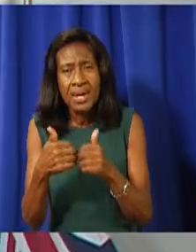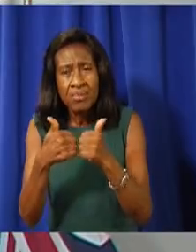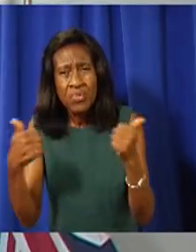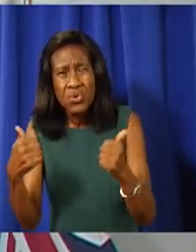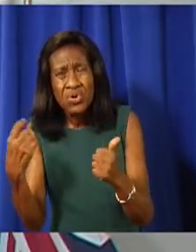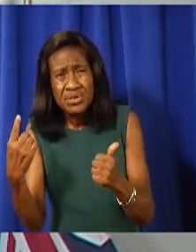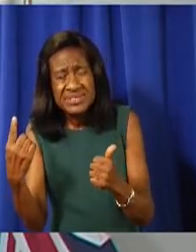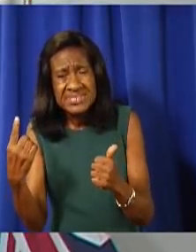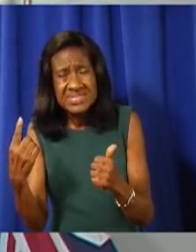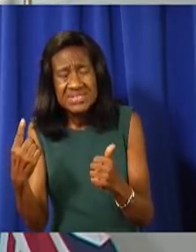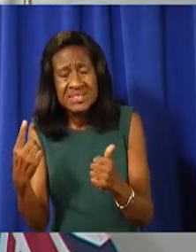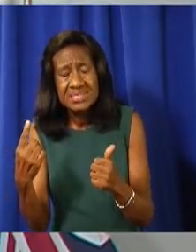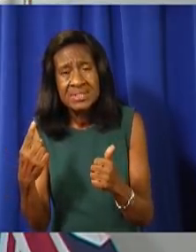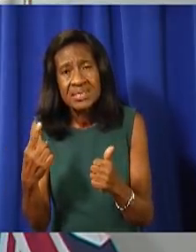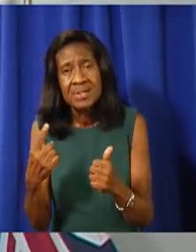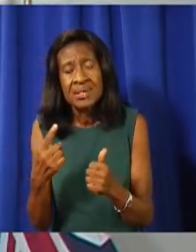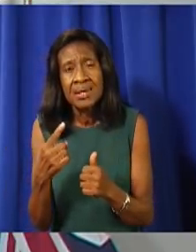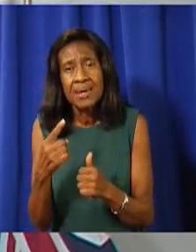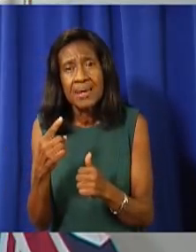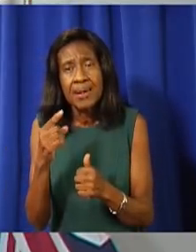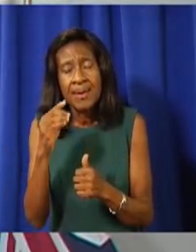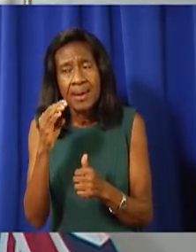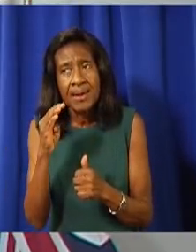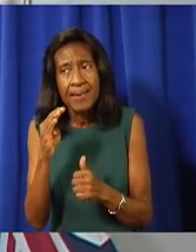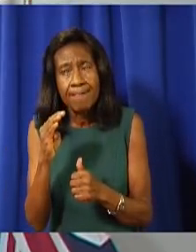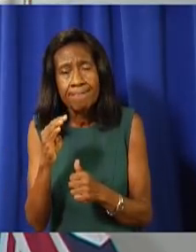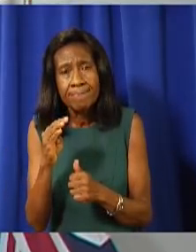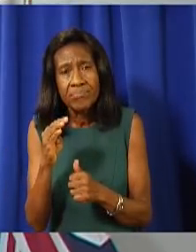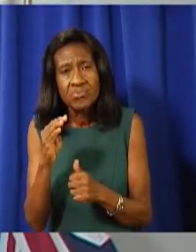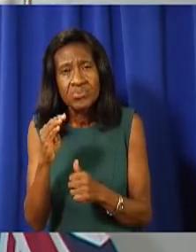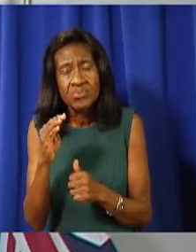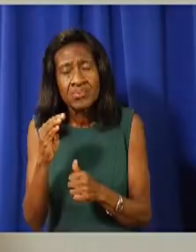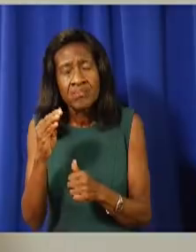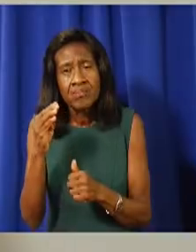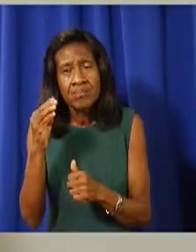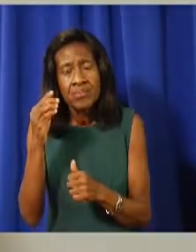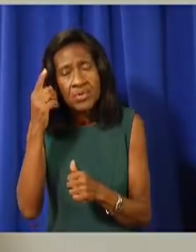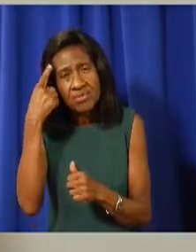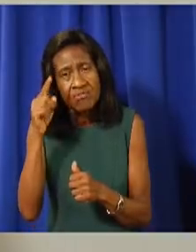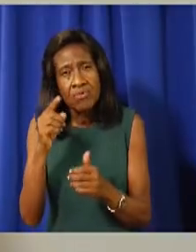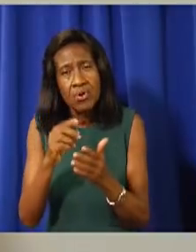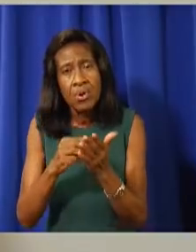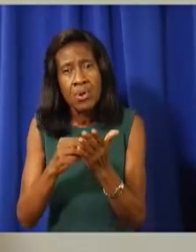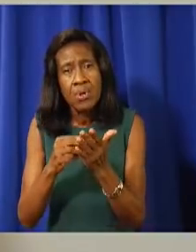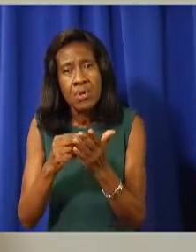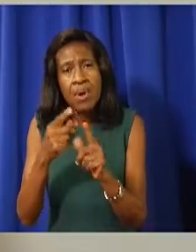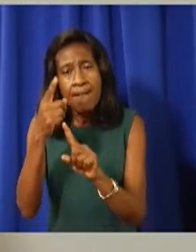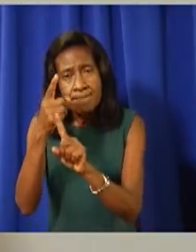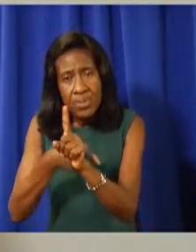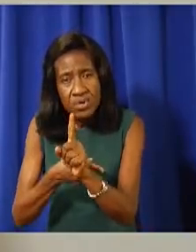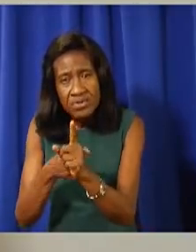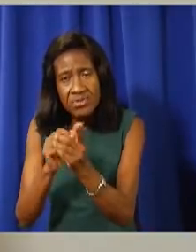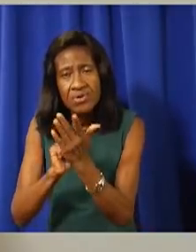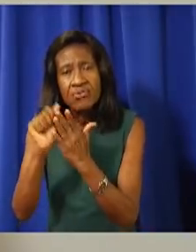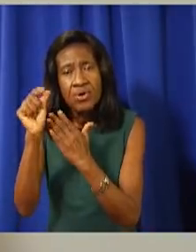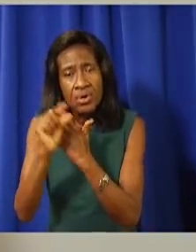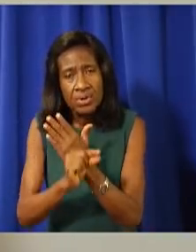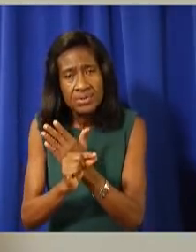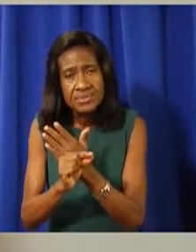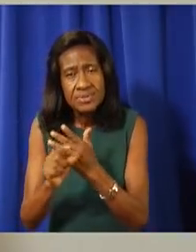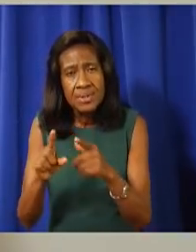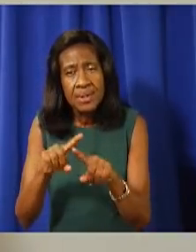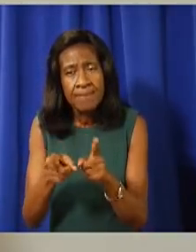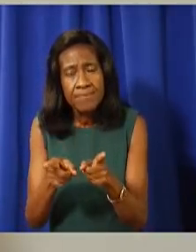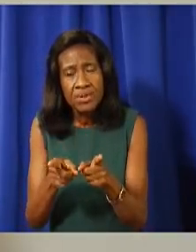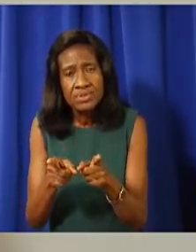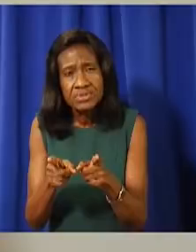And what dates those were, the period of time? It's for the month of August, but the breakdown in whether or not they were on the